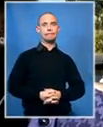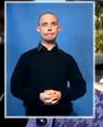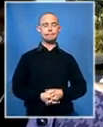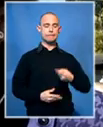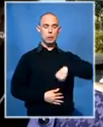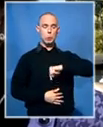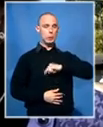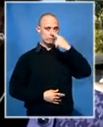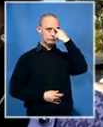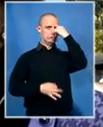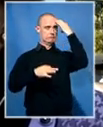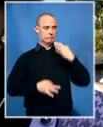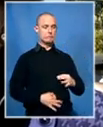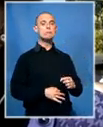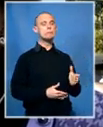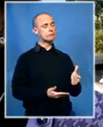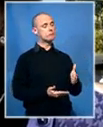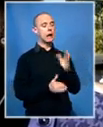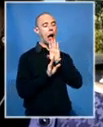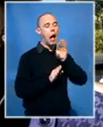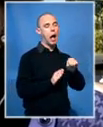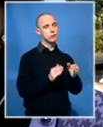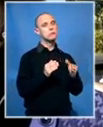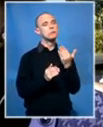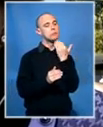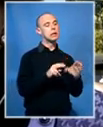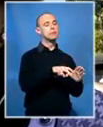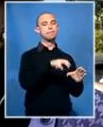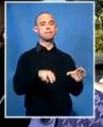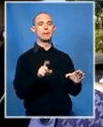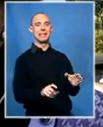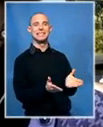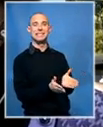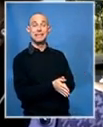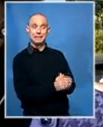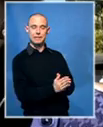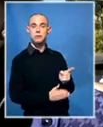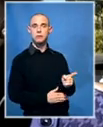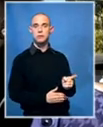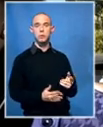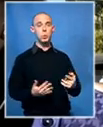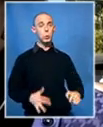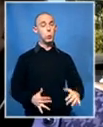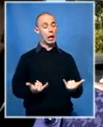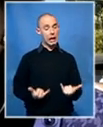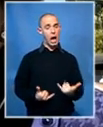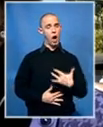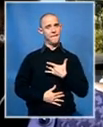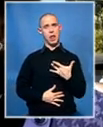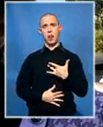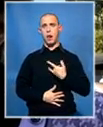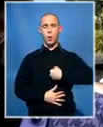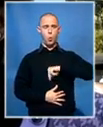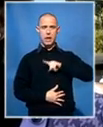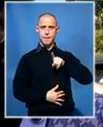to make that intervention where the PEC has pronounced itself on Monday, that indeed they feel it is necessary that we